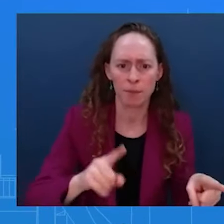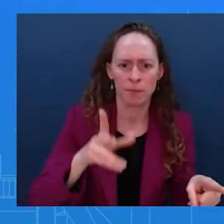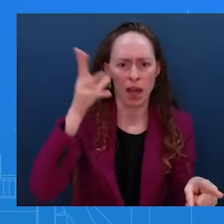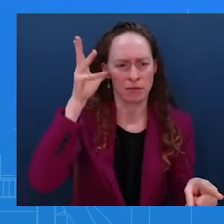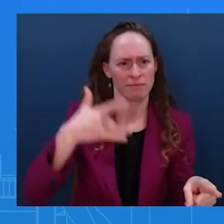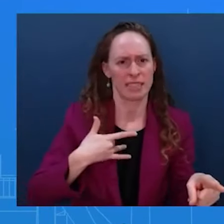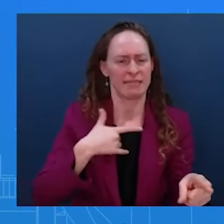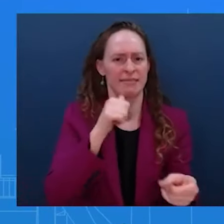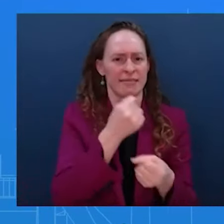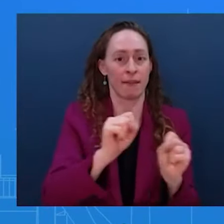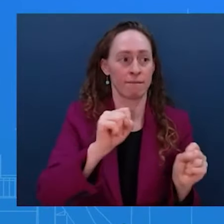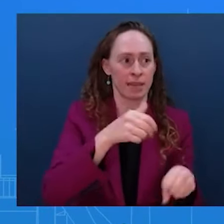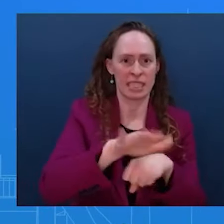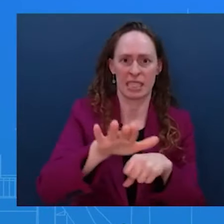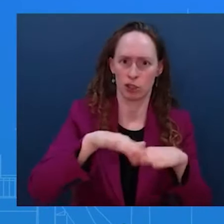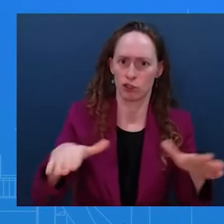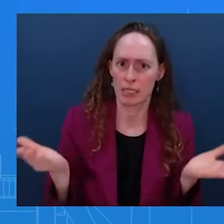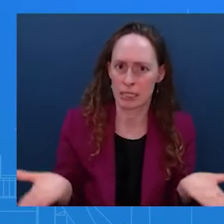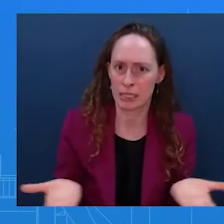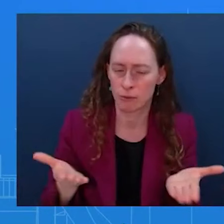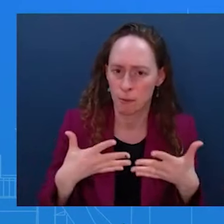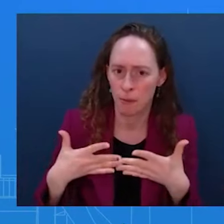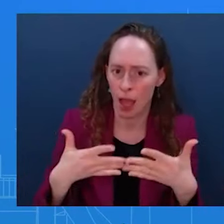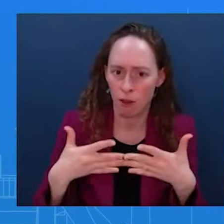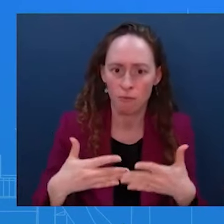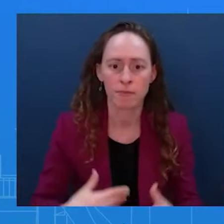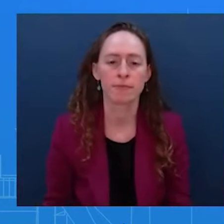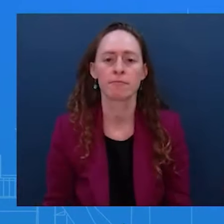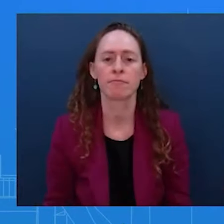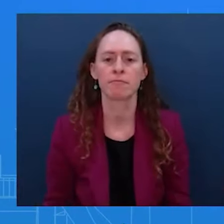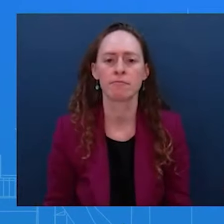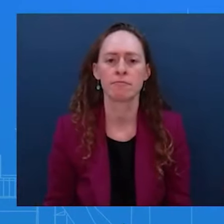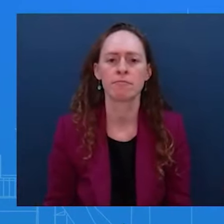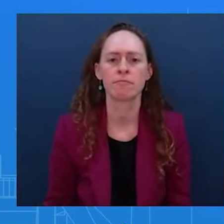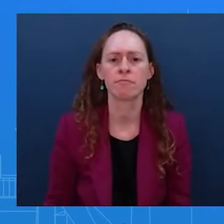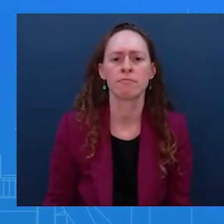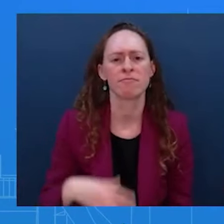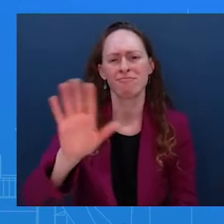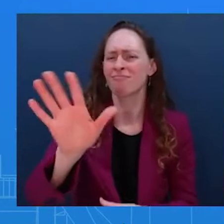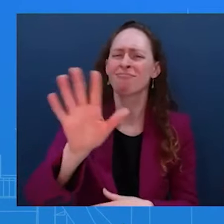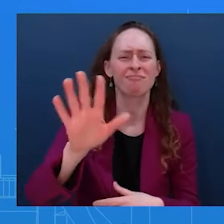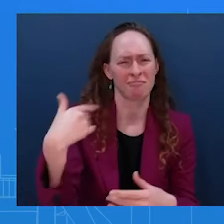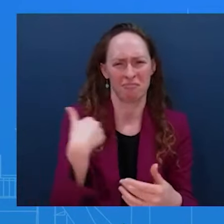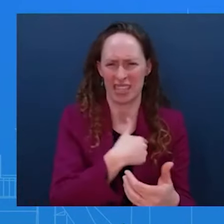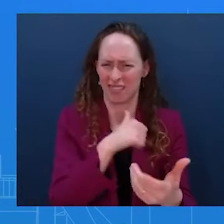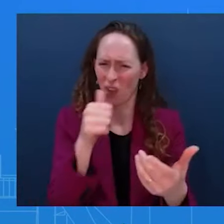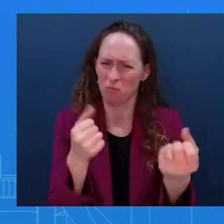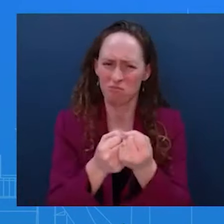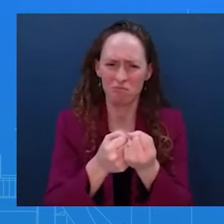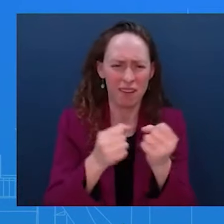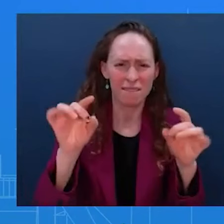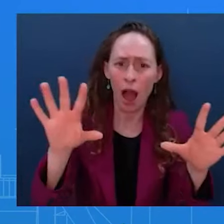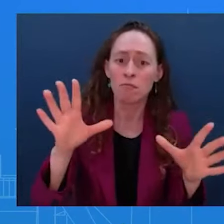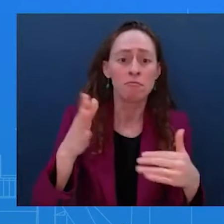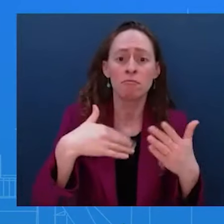violence, certainly based on race or gender or religion or any